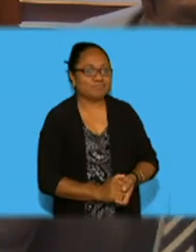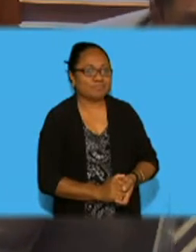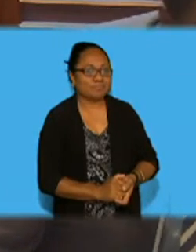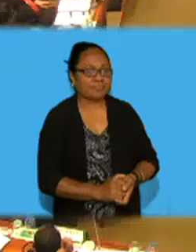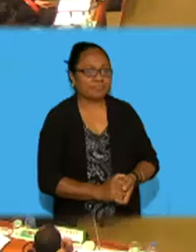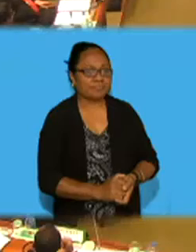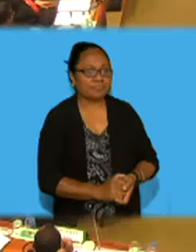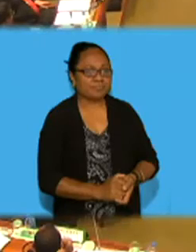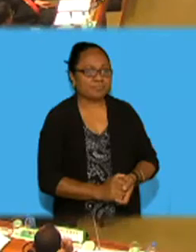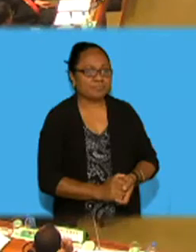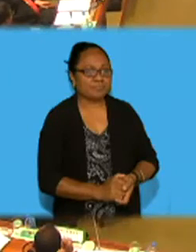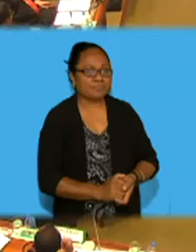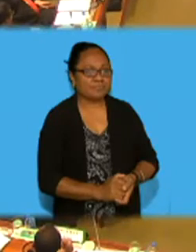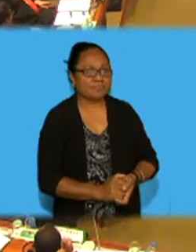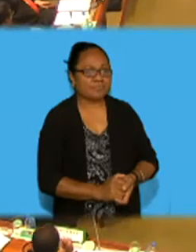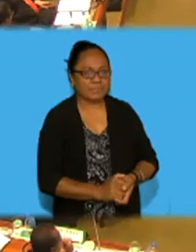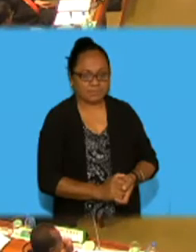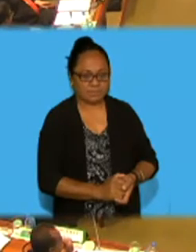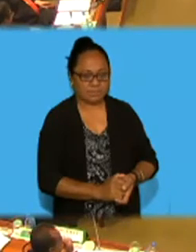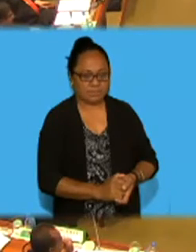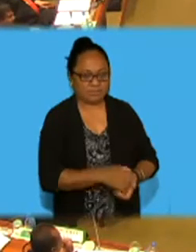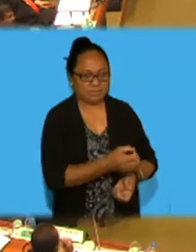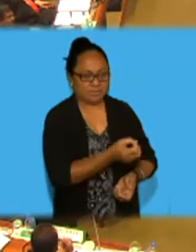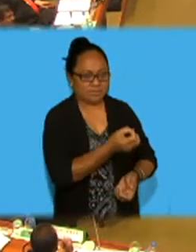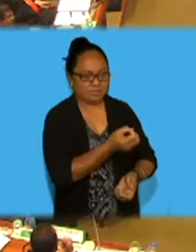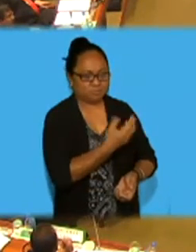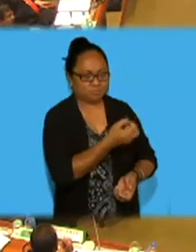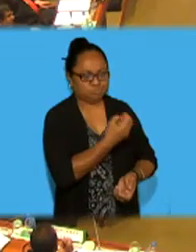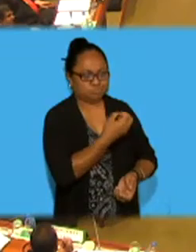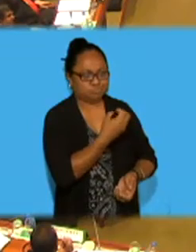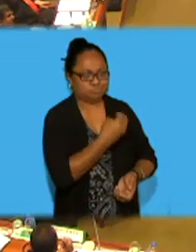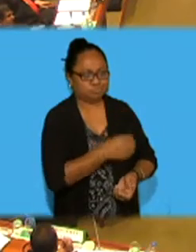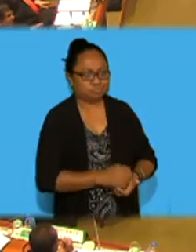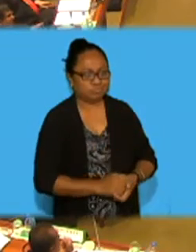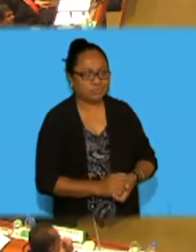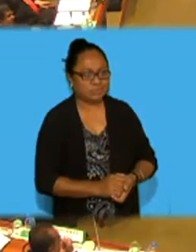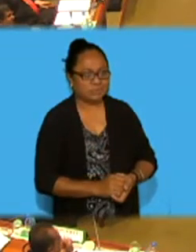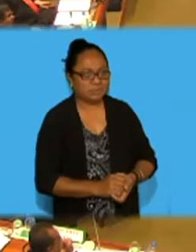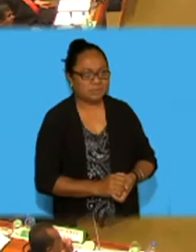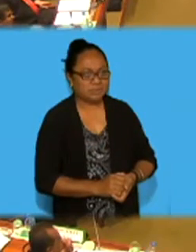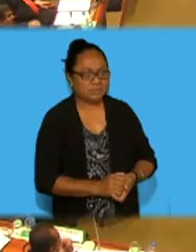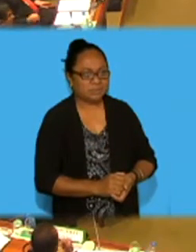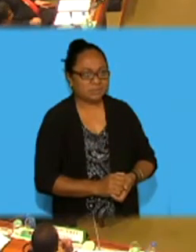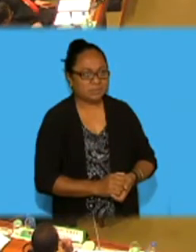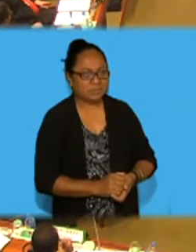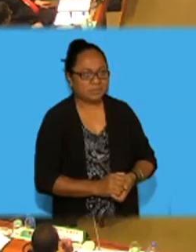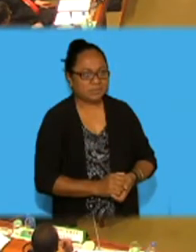It was Honorable Minister. You have the floor.